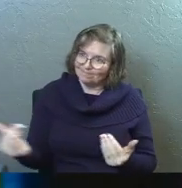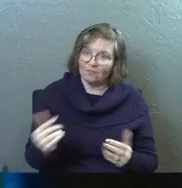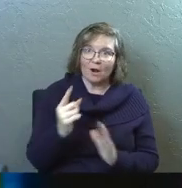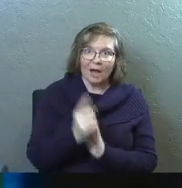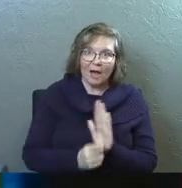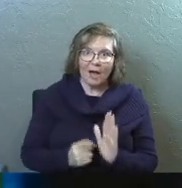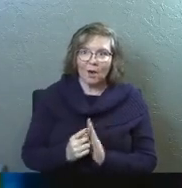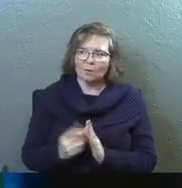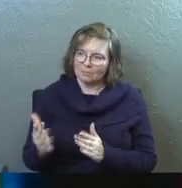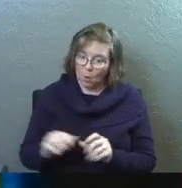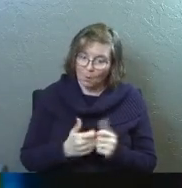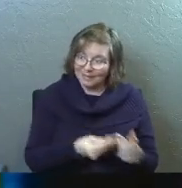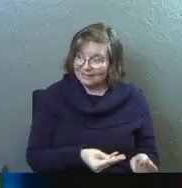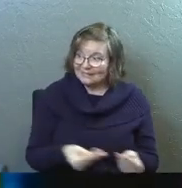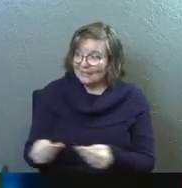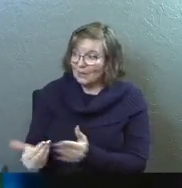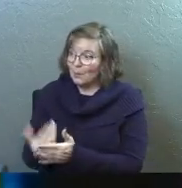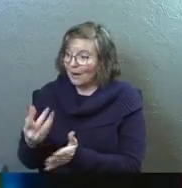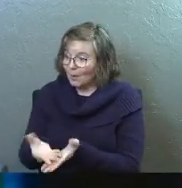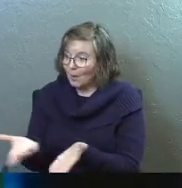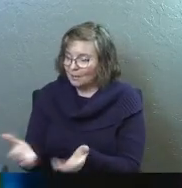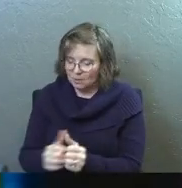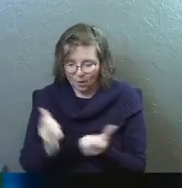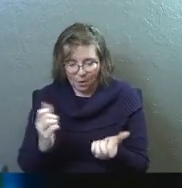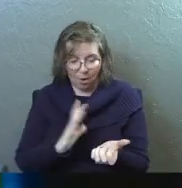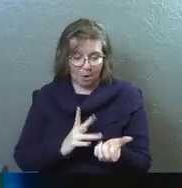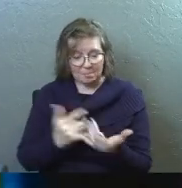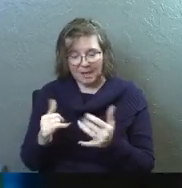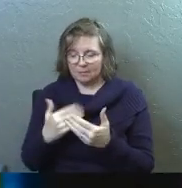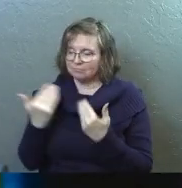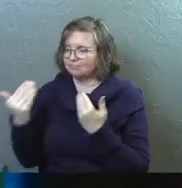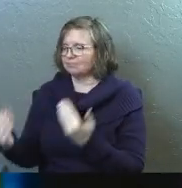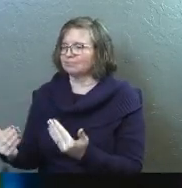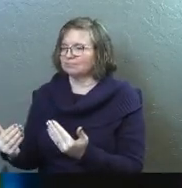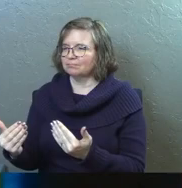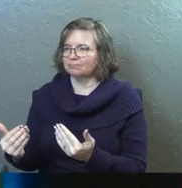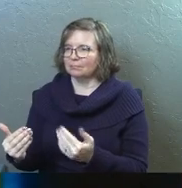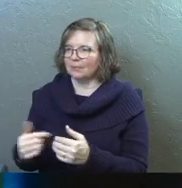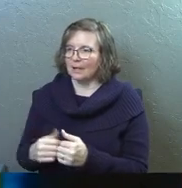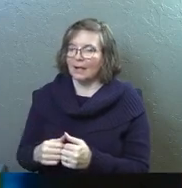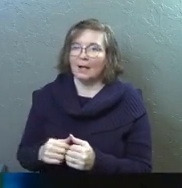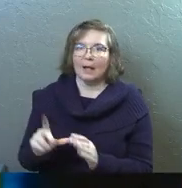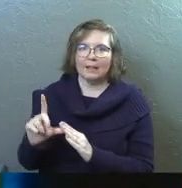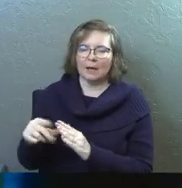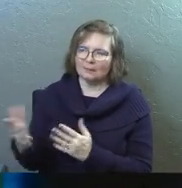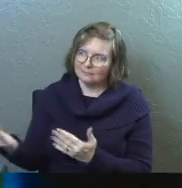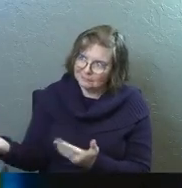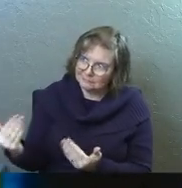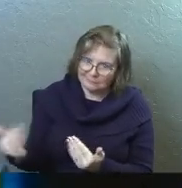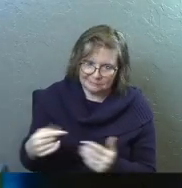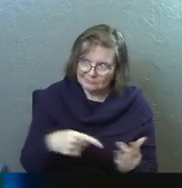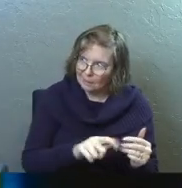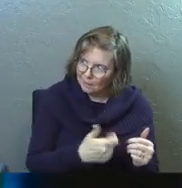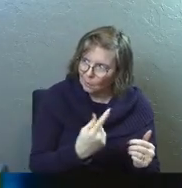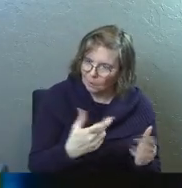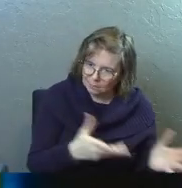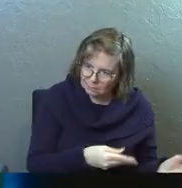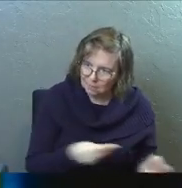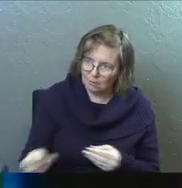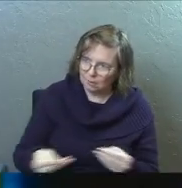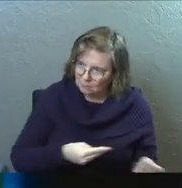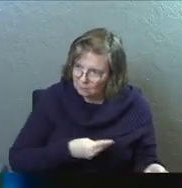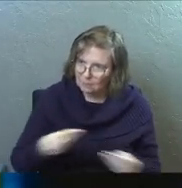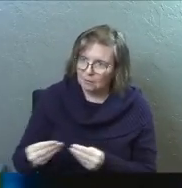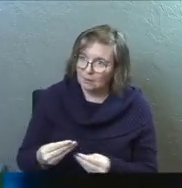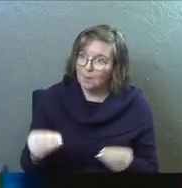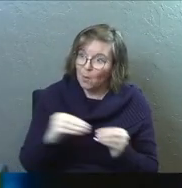hours to be like, open this one. And she'll open that one and be like, I'll play with this now for a few days. And like, it just took, it was on and on. And we